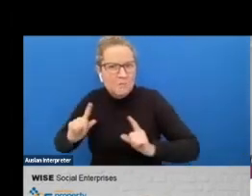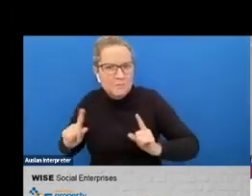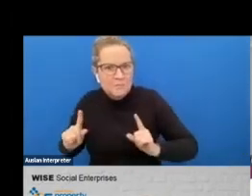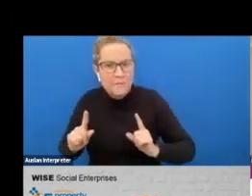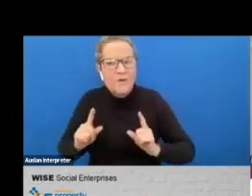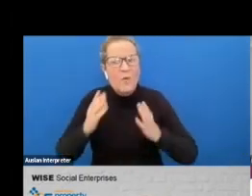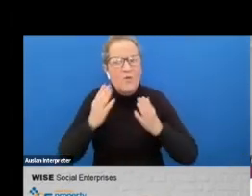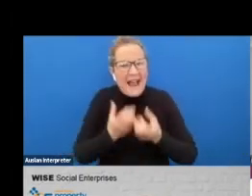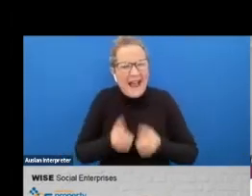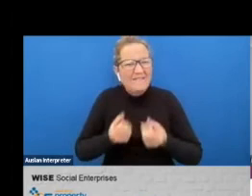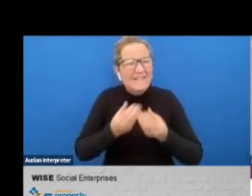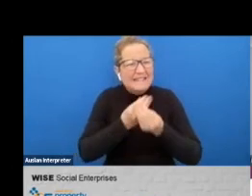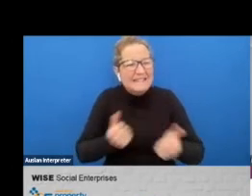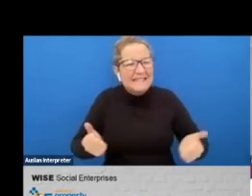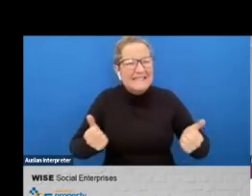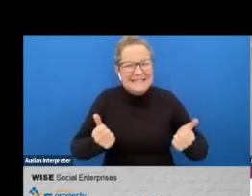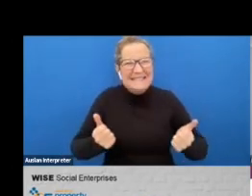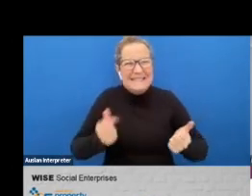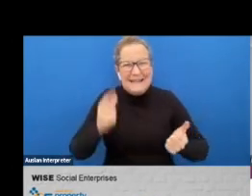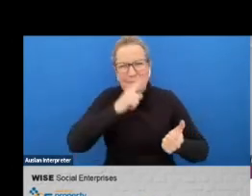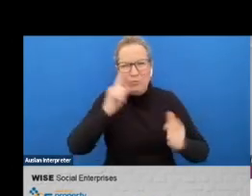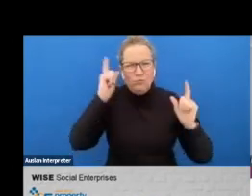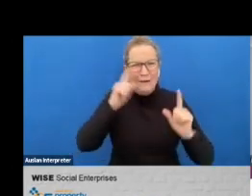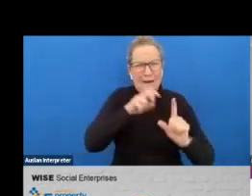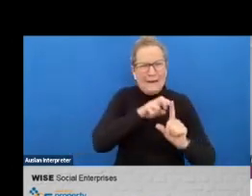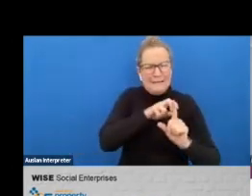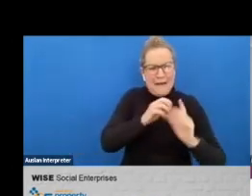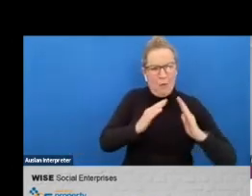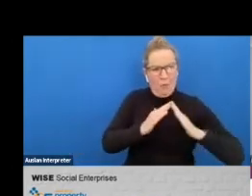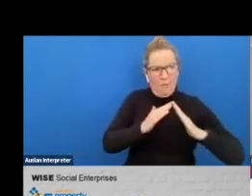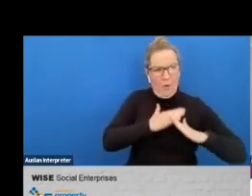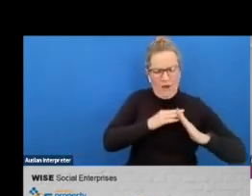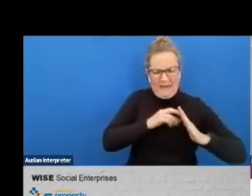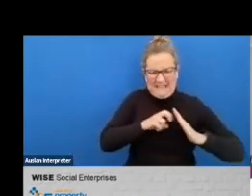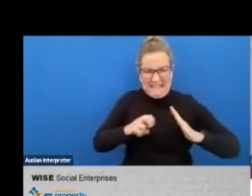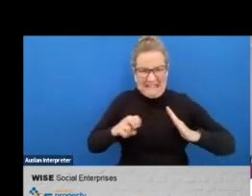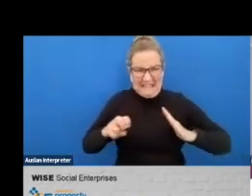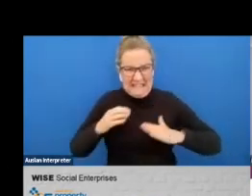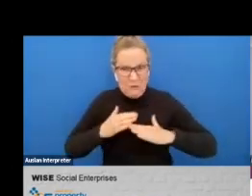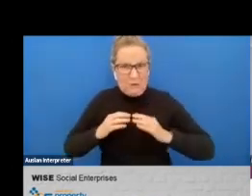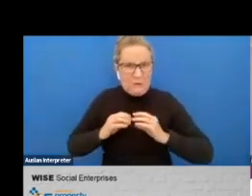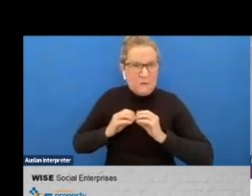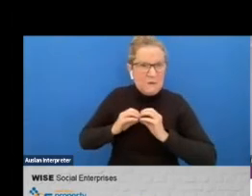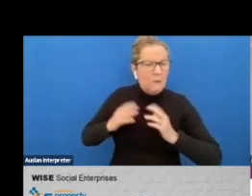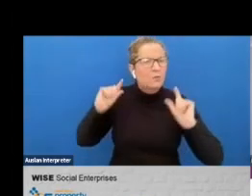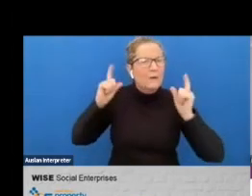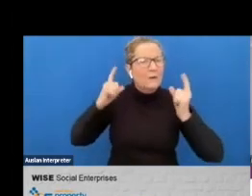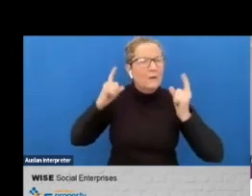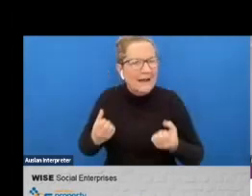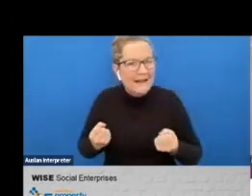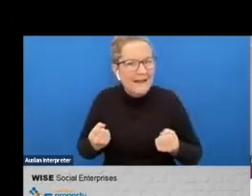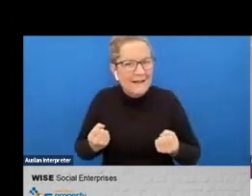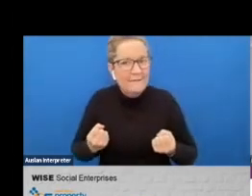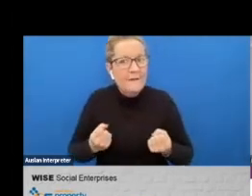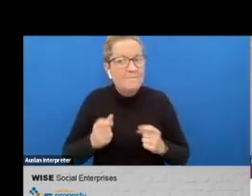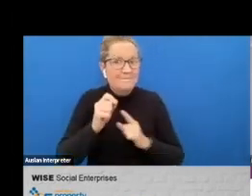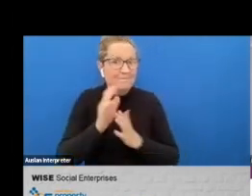to the workplace um this is an interesting uh observation so thank you very much for this um something we have been discussing in the